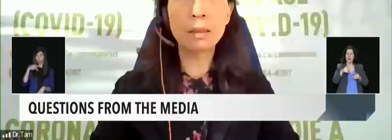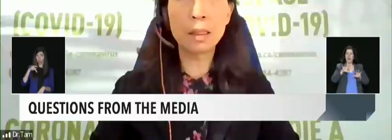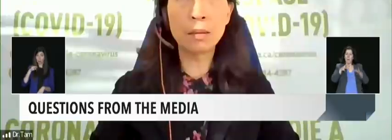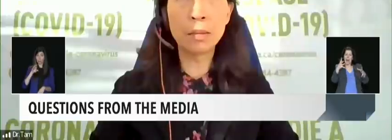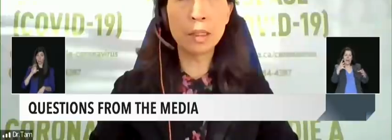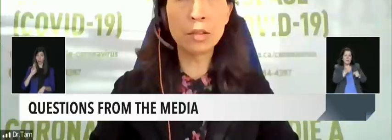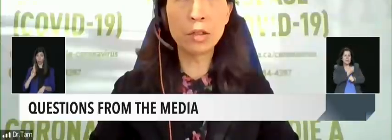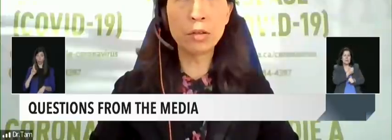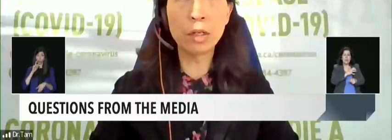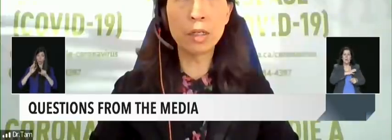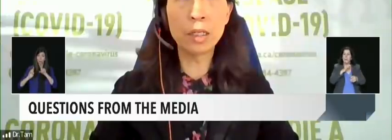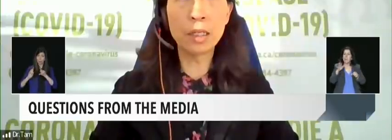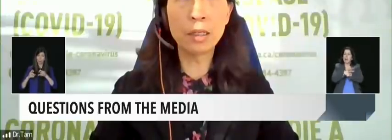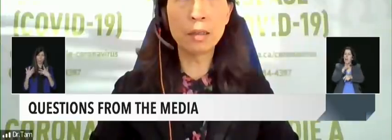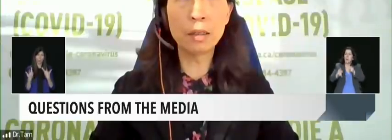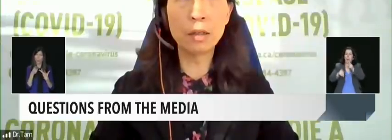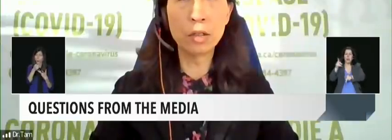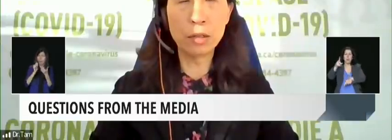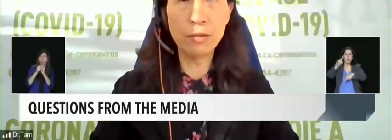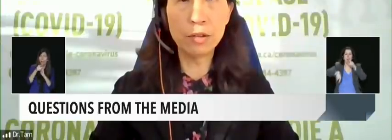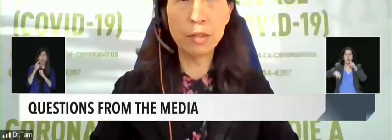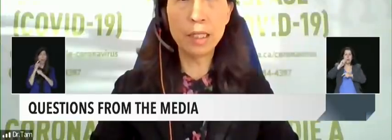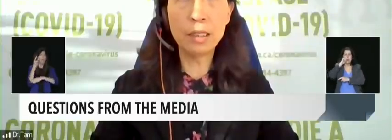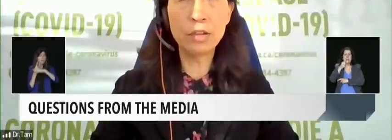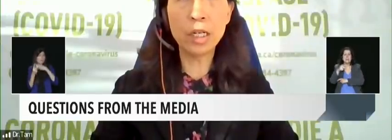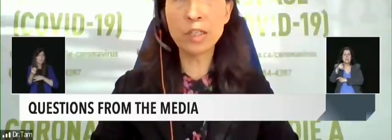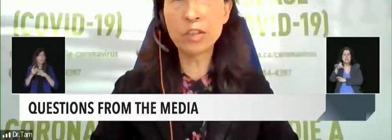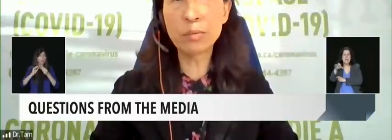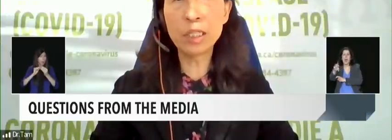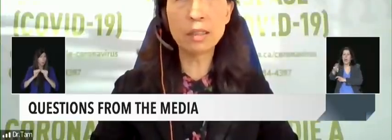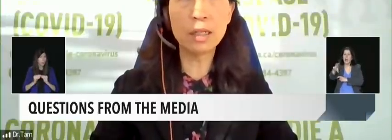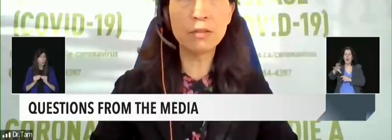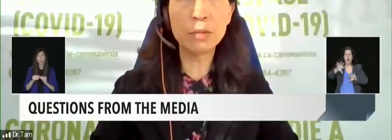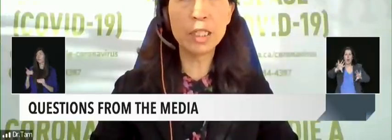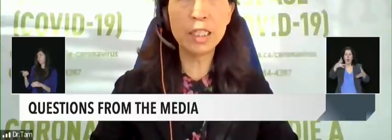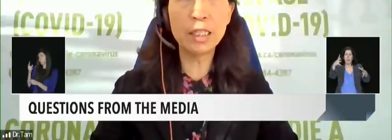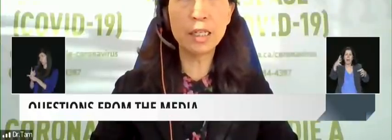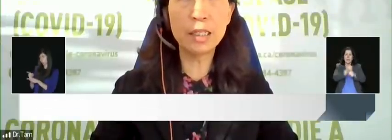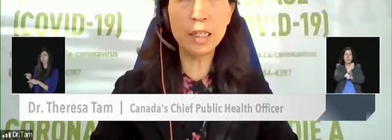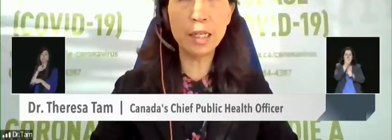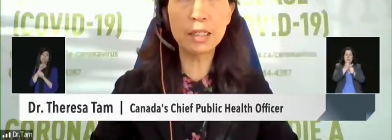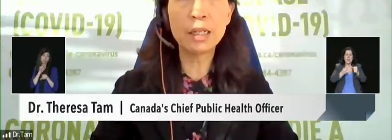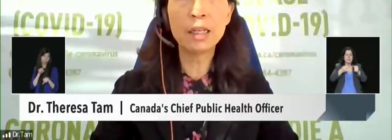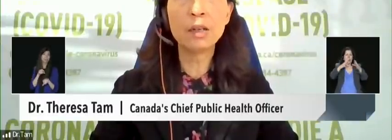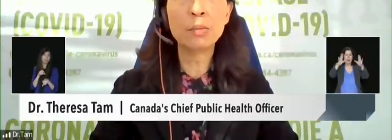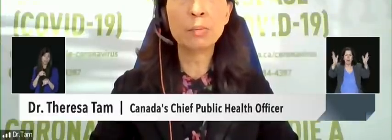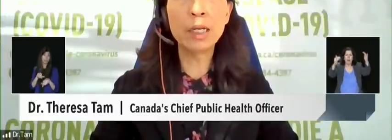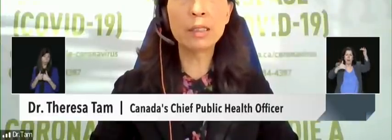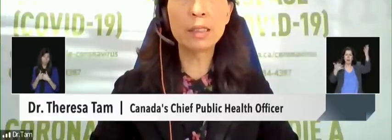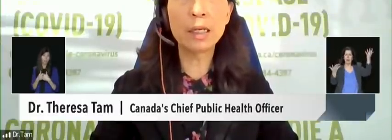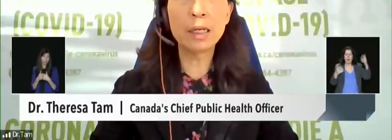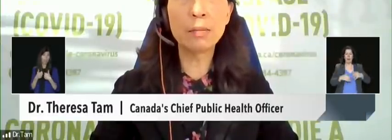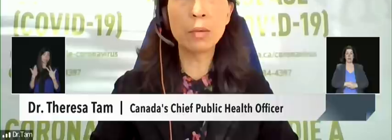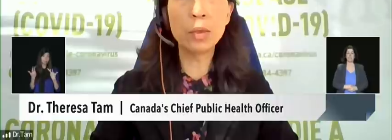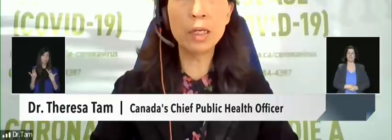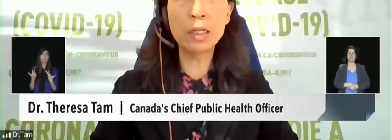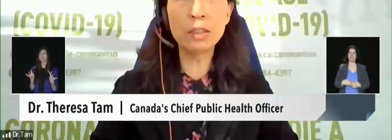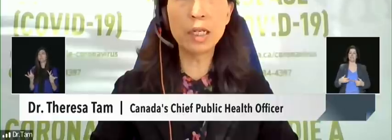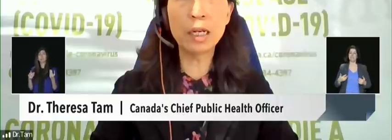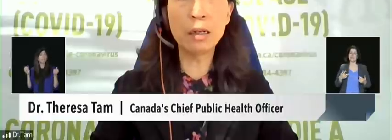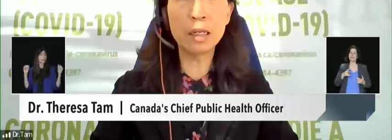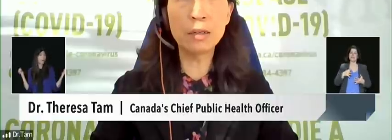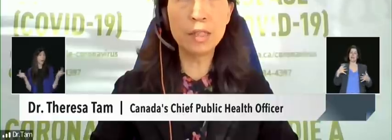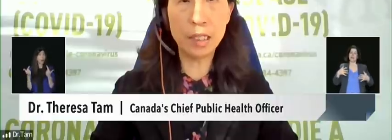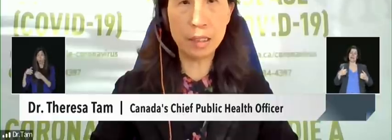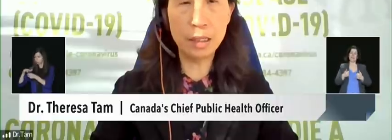Yes. So, on a local level, it is challenging because not everybody can get a test. but we